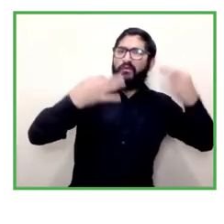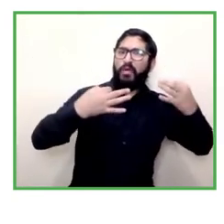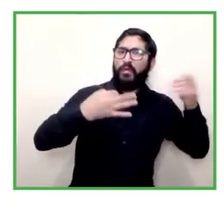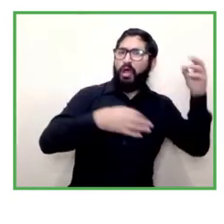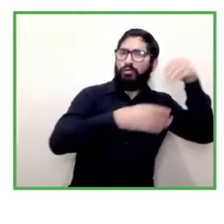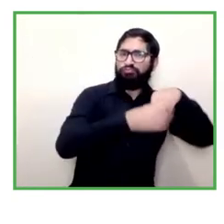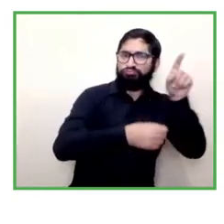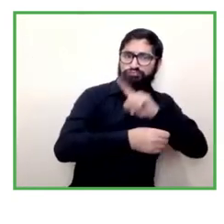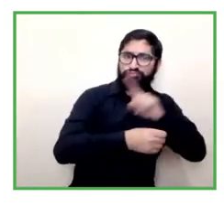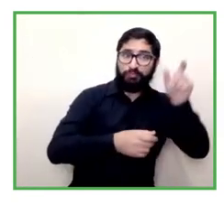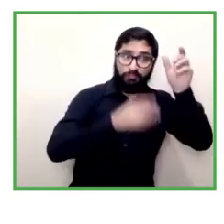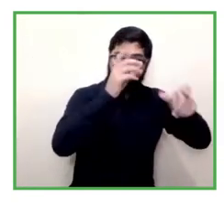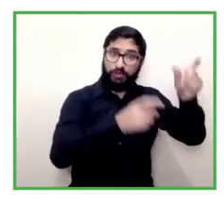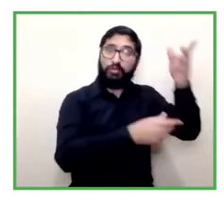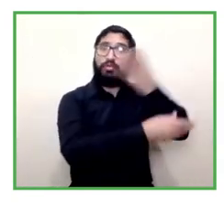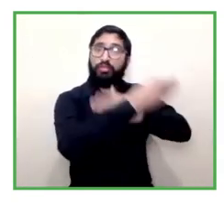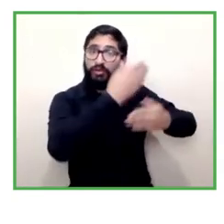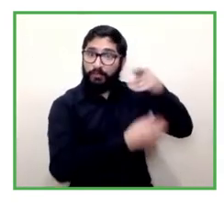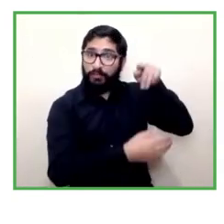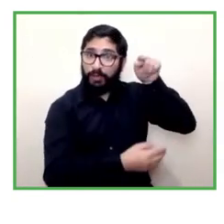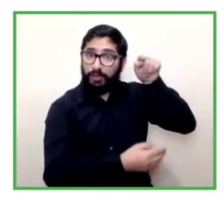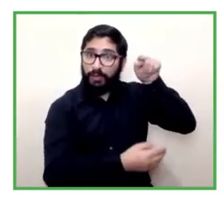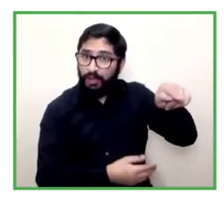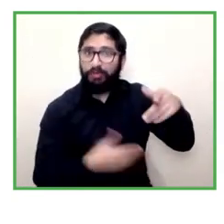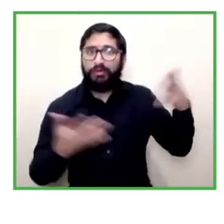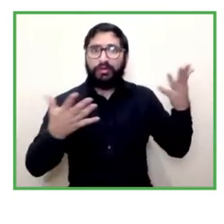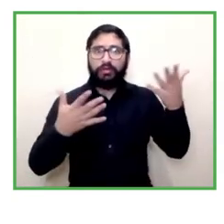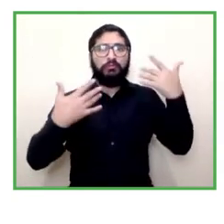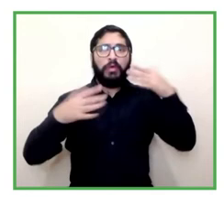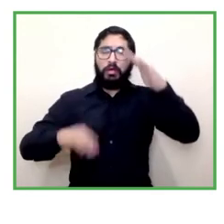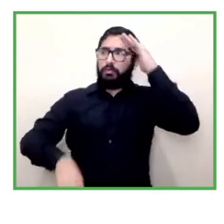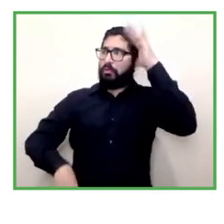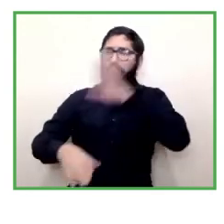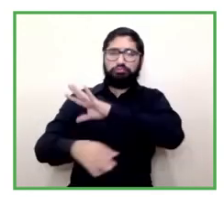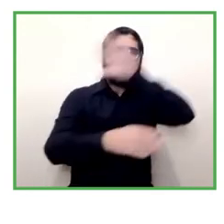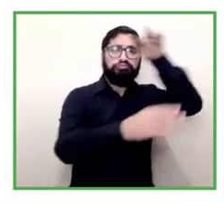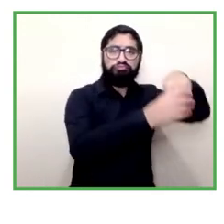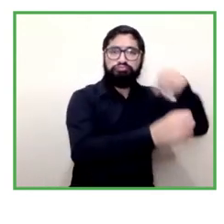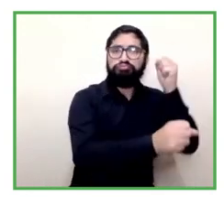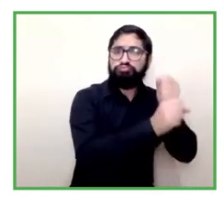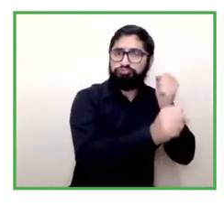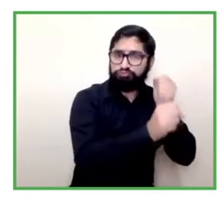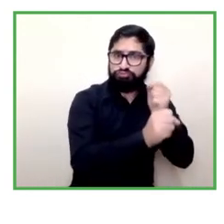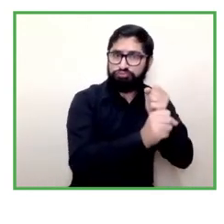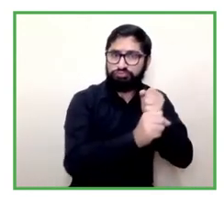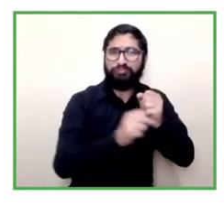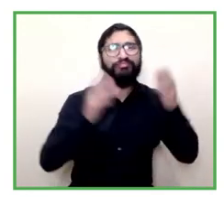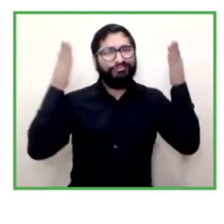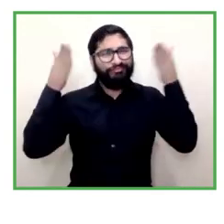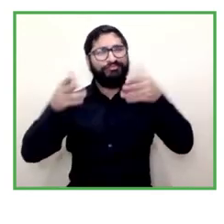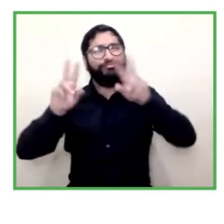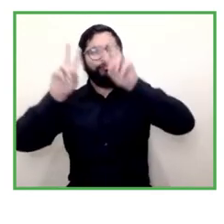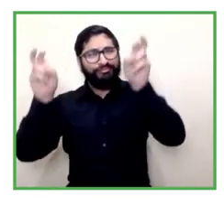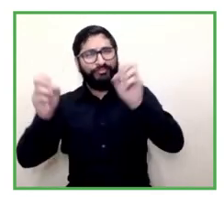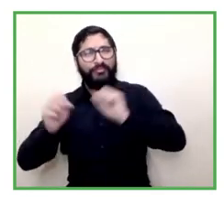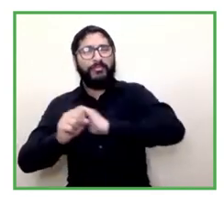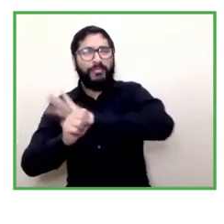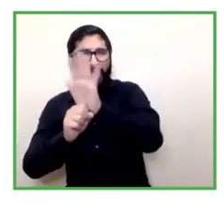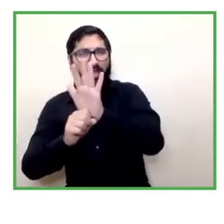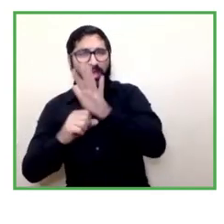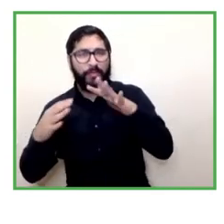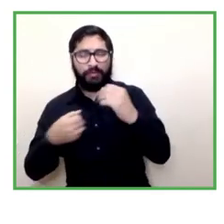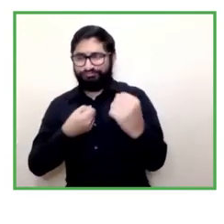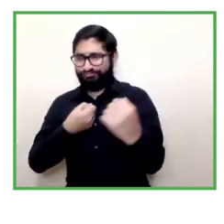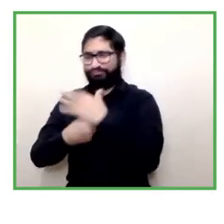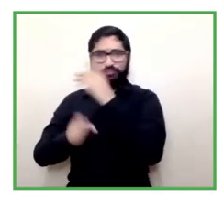many people with disabilities today to leave their jobs due to the the transportation